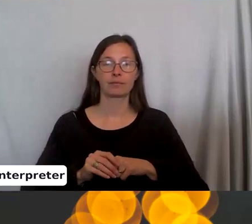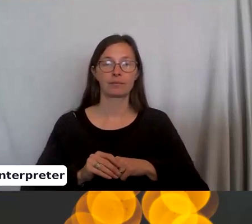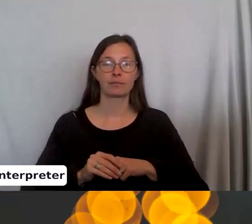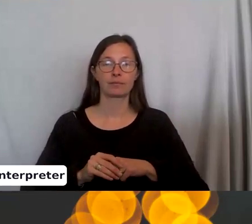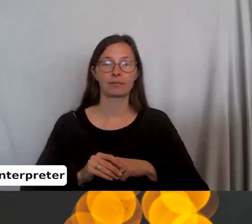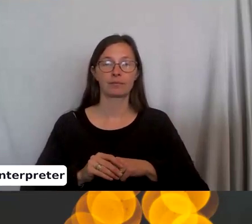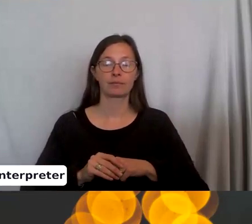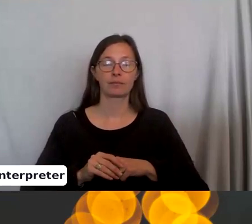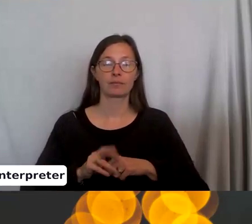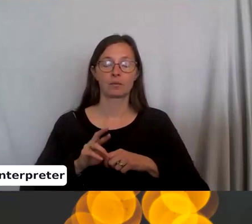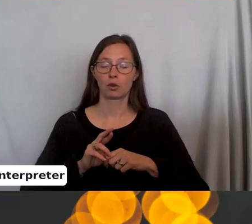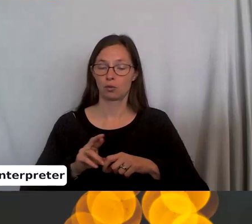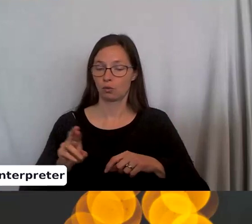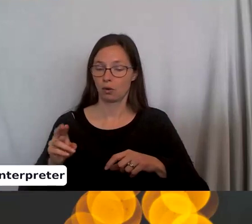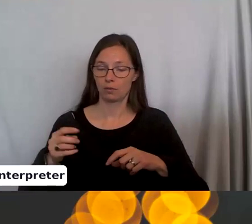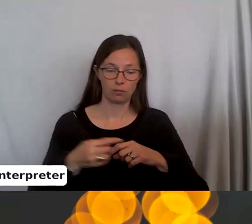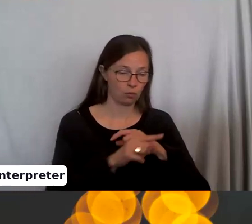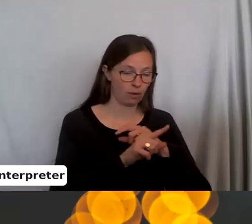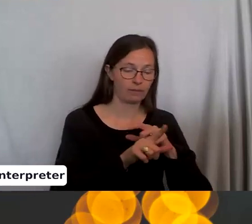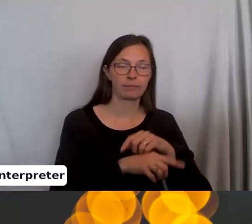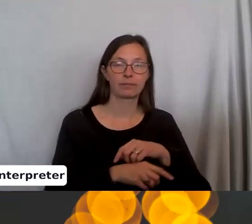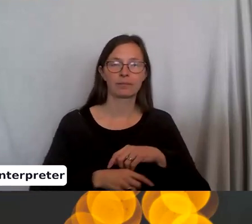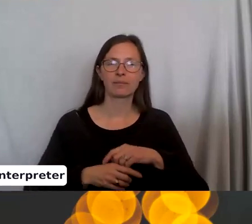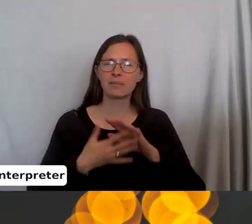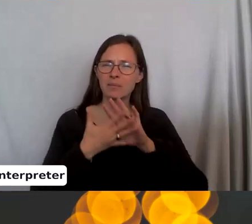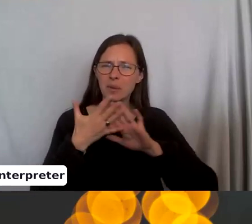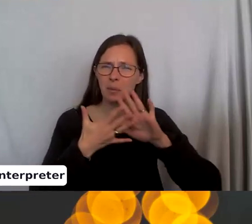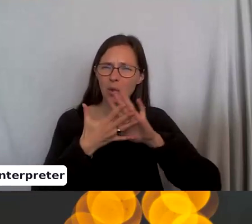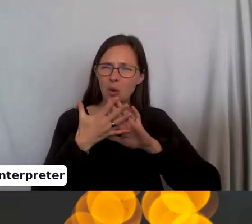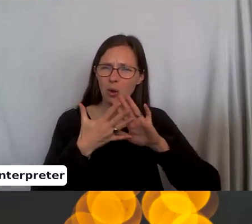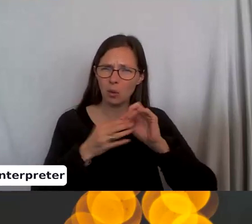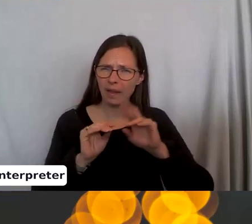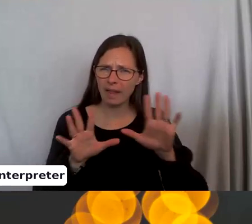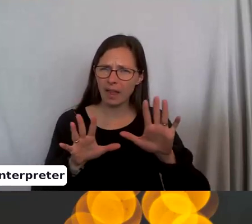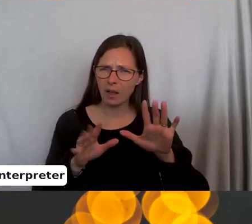Right to left. Is it blurry this close or is it clear?